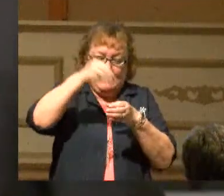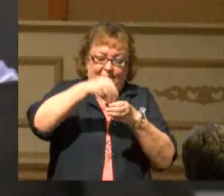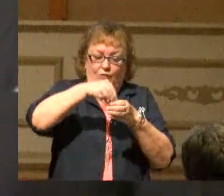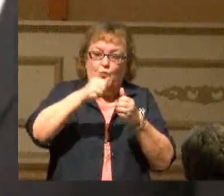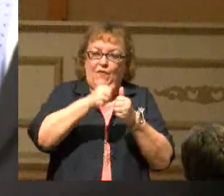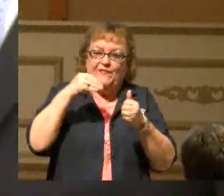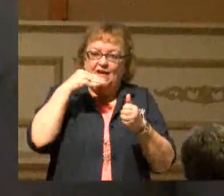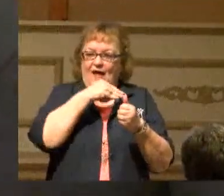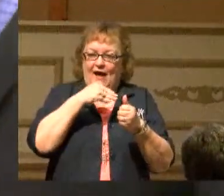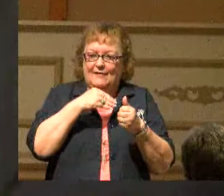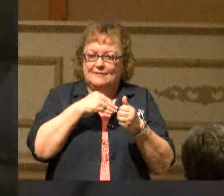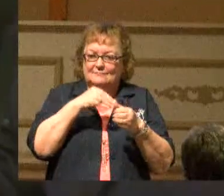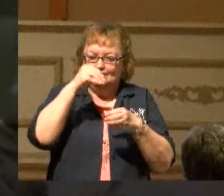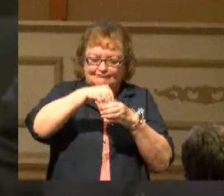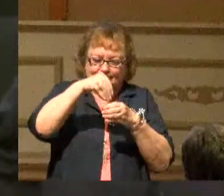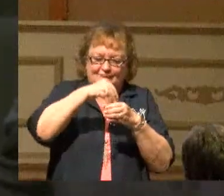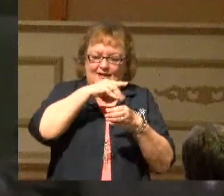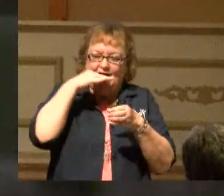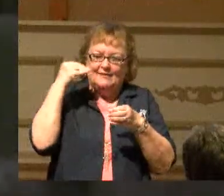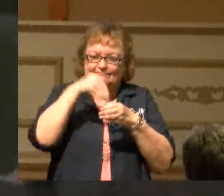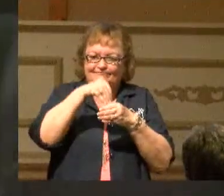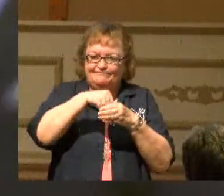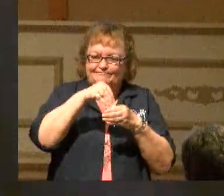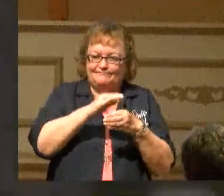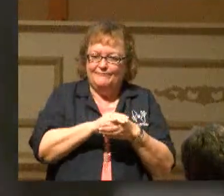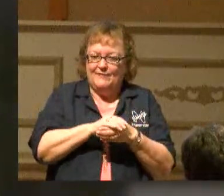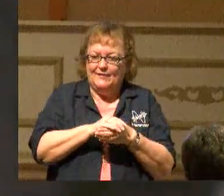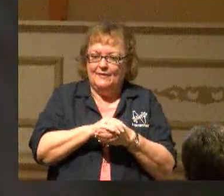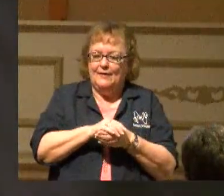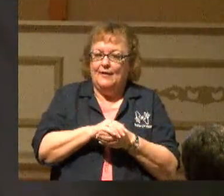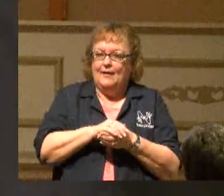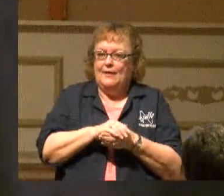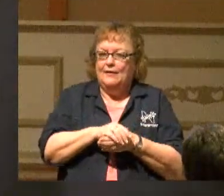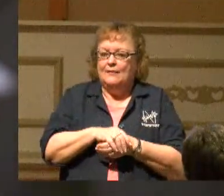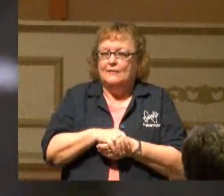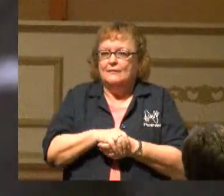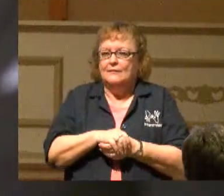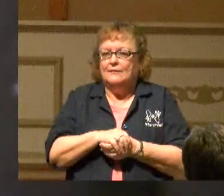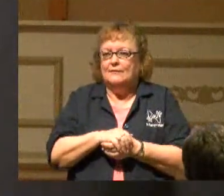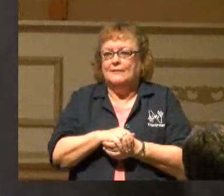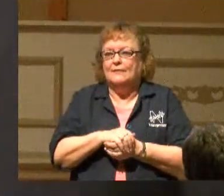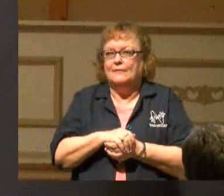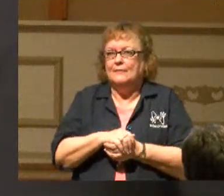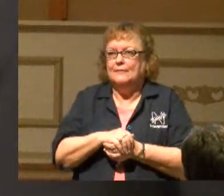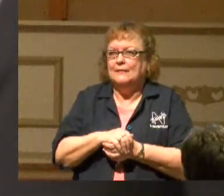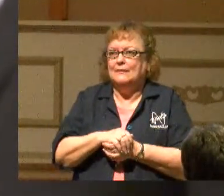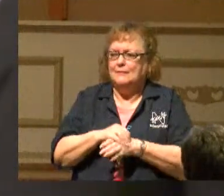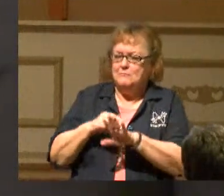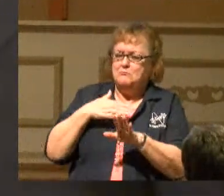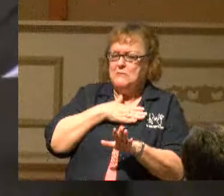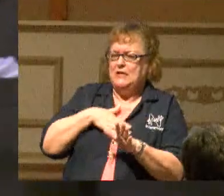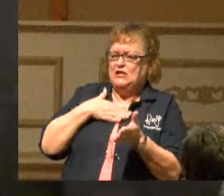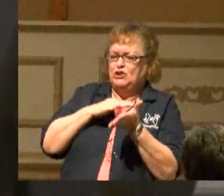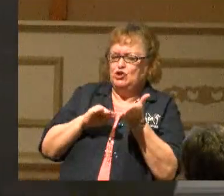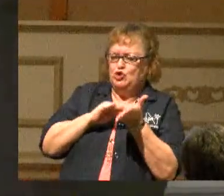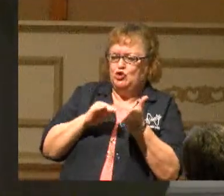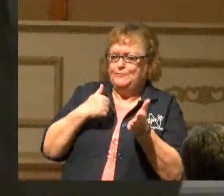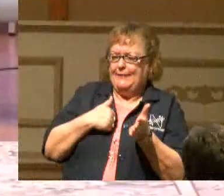And that's what happened. He said, please have me excused.